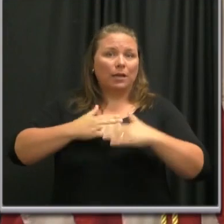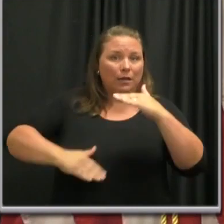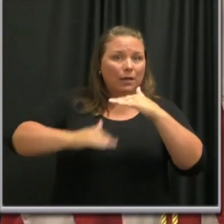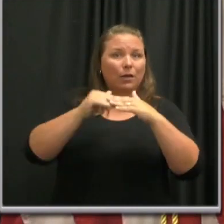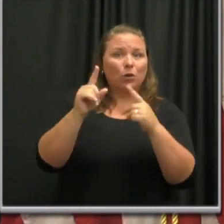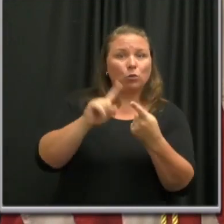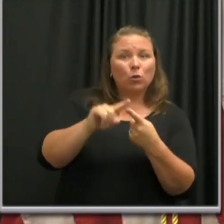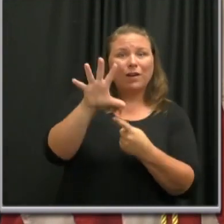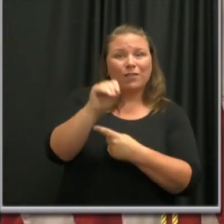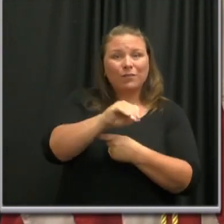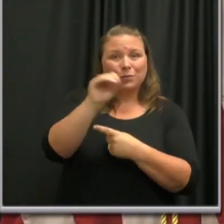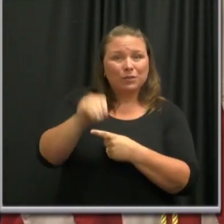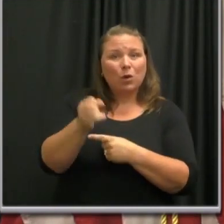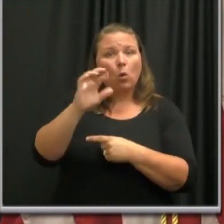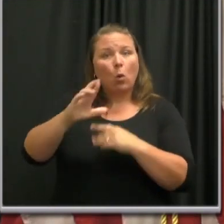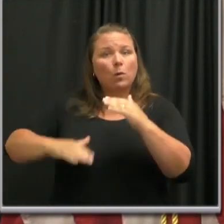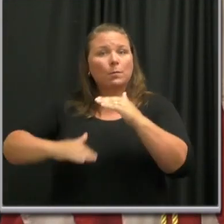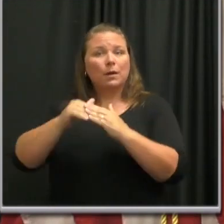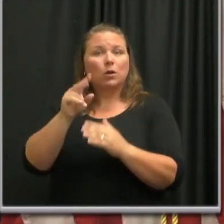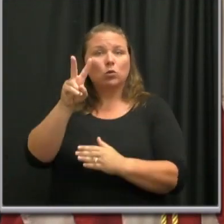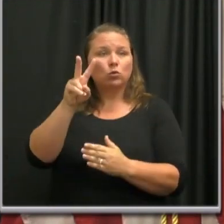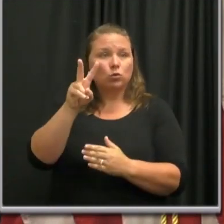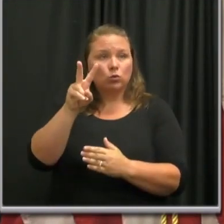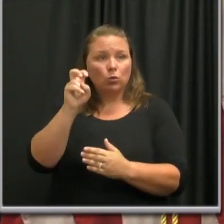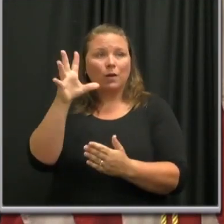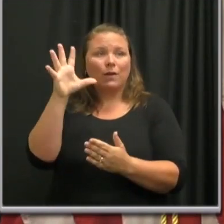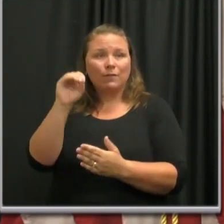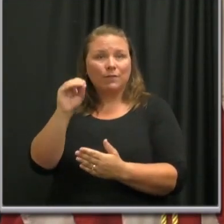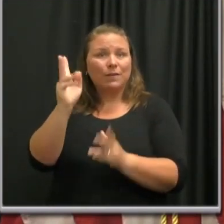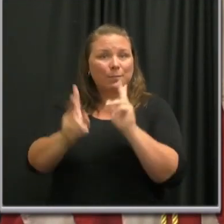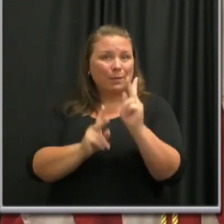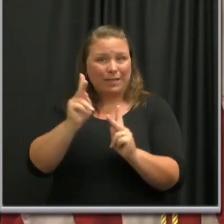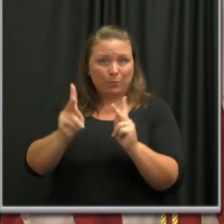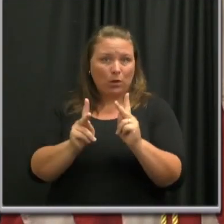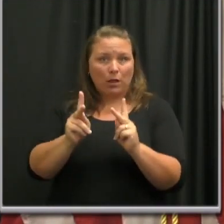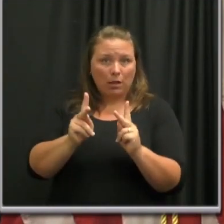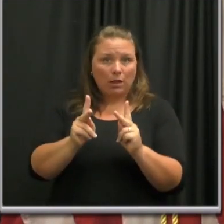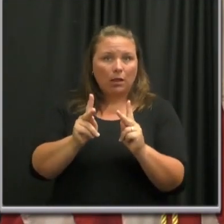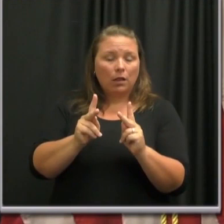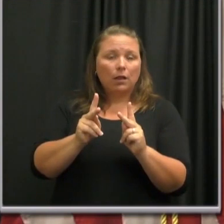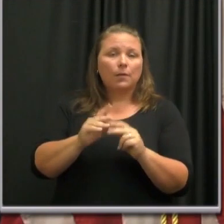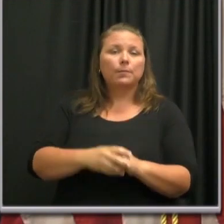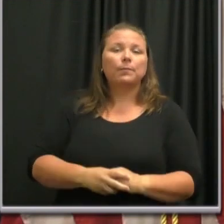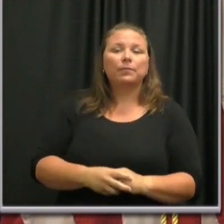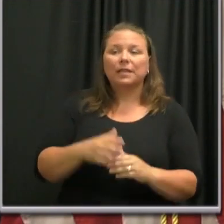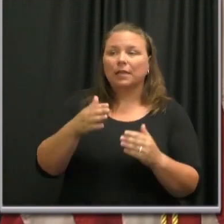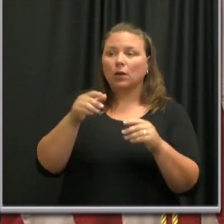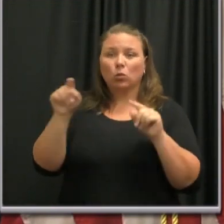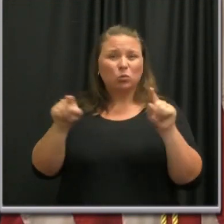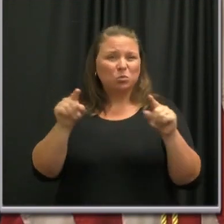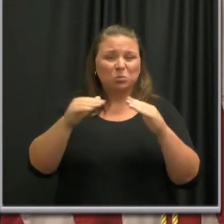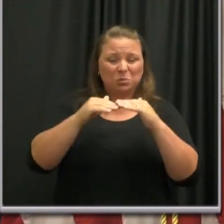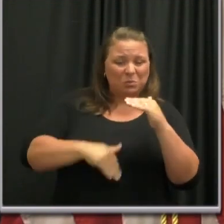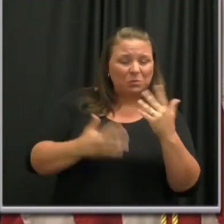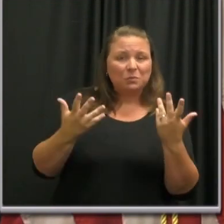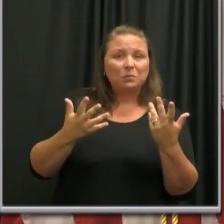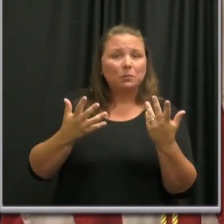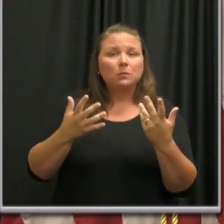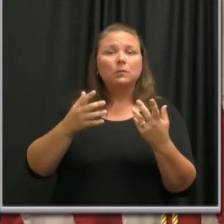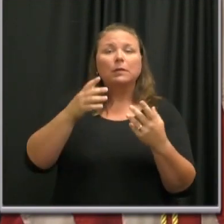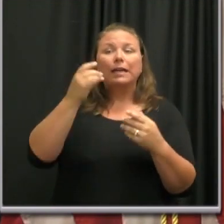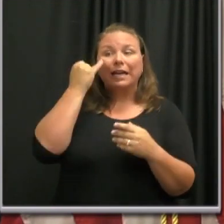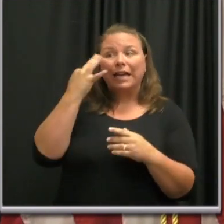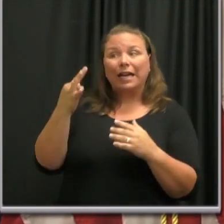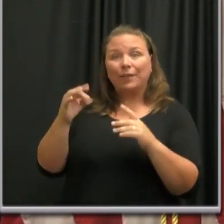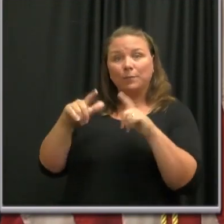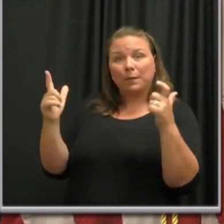percent capacity or a maximum of 250, whichever is fewer at any given time. Even within a larger group of